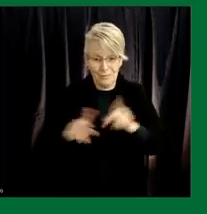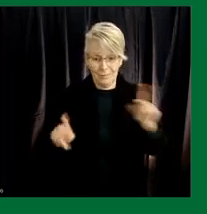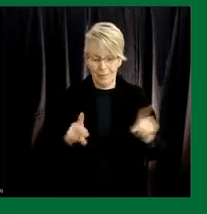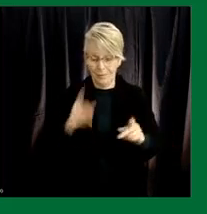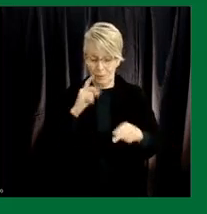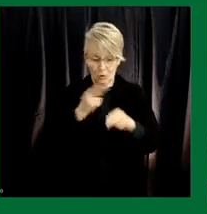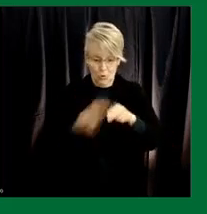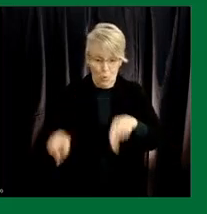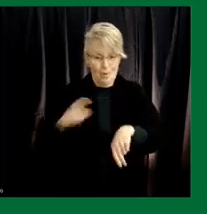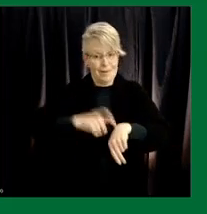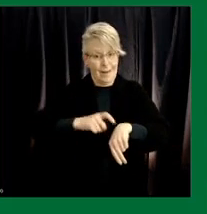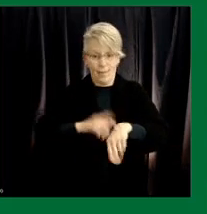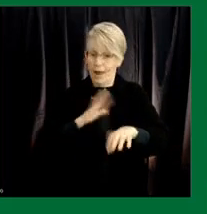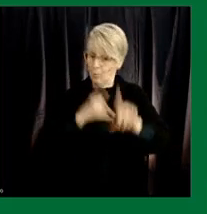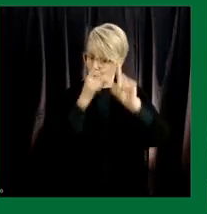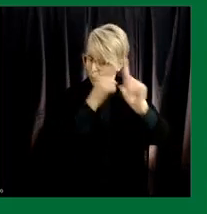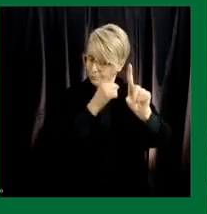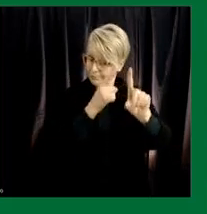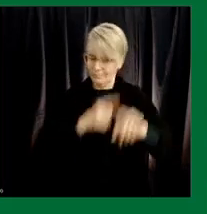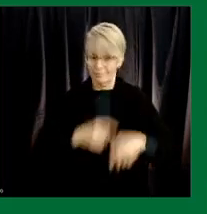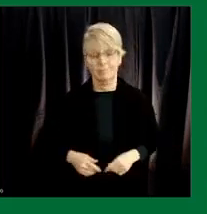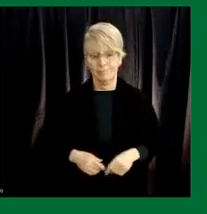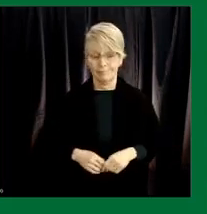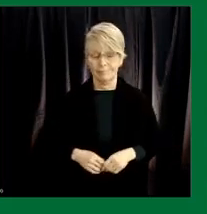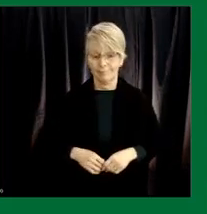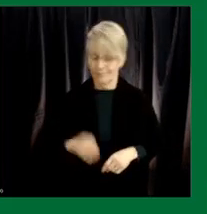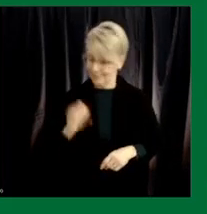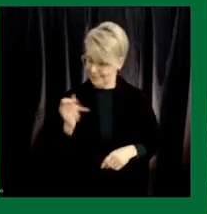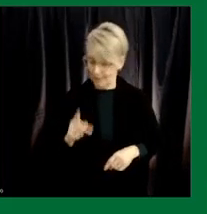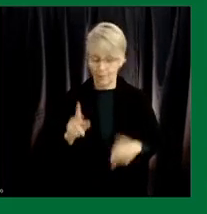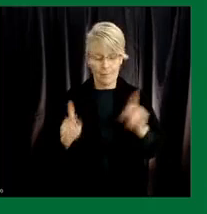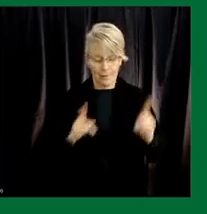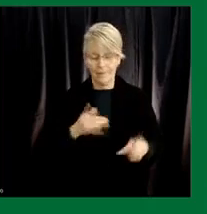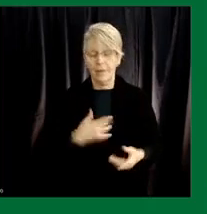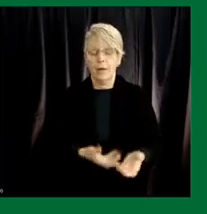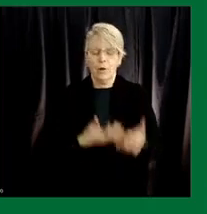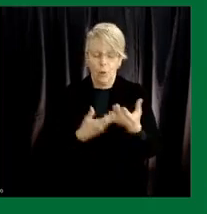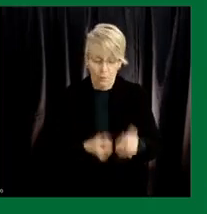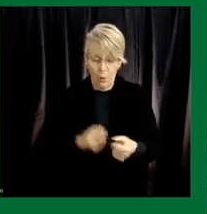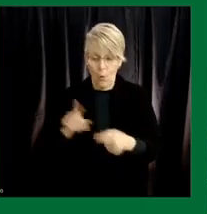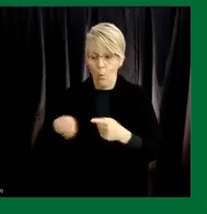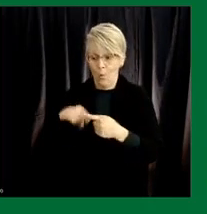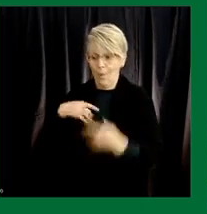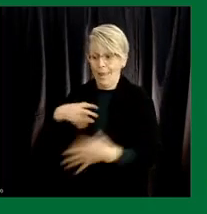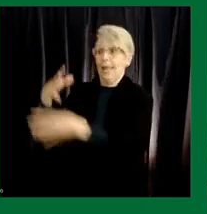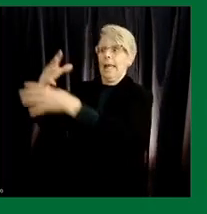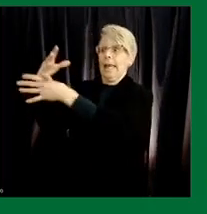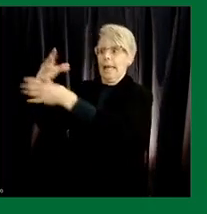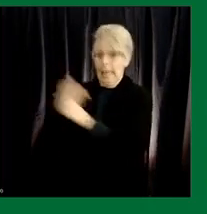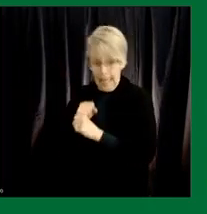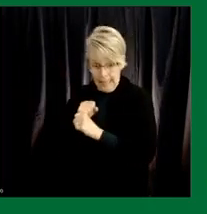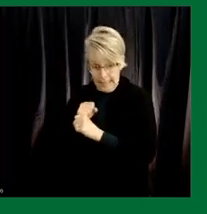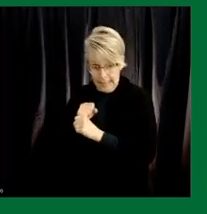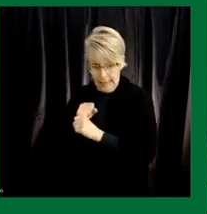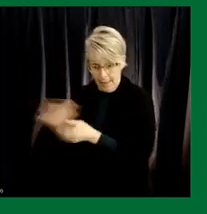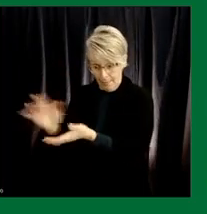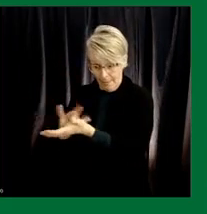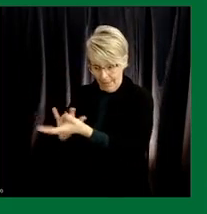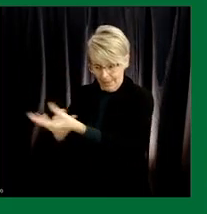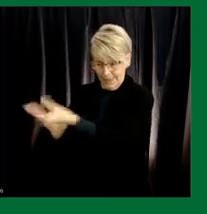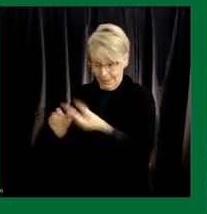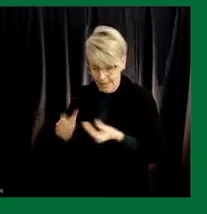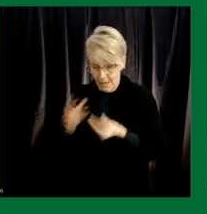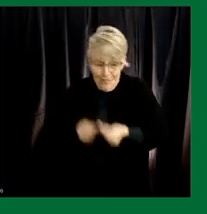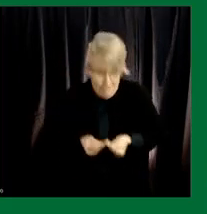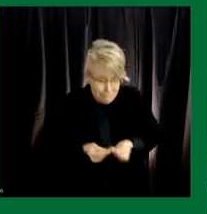period saskatchewan people can have every confidence that as we receive the vaccines we're going to make them available to as many people as possible